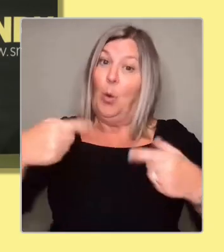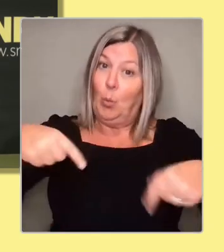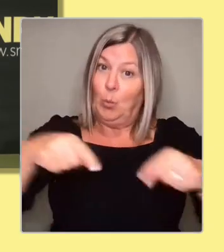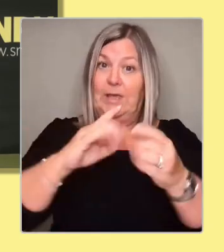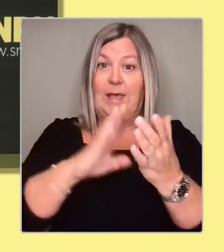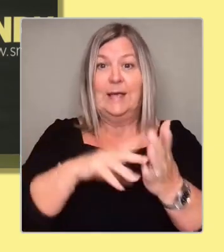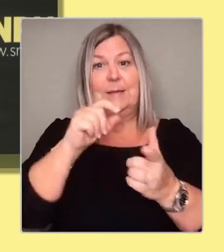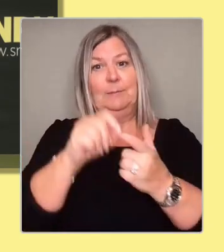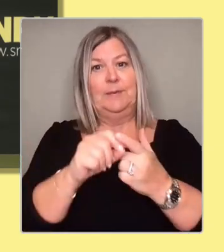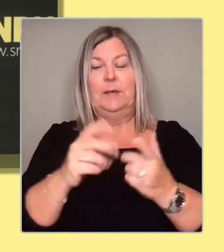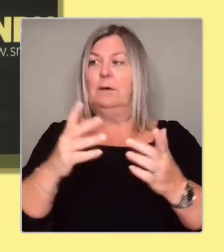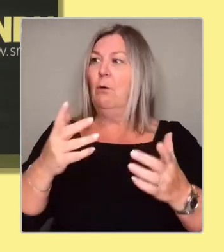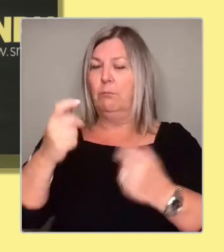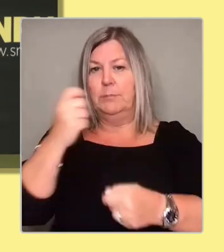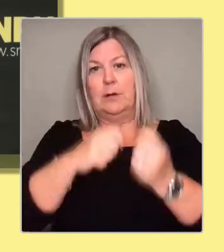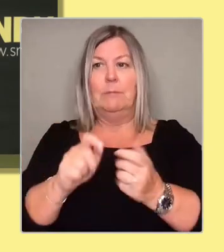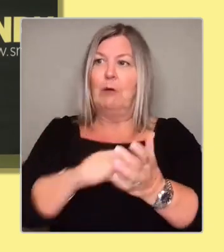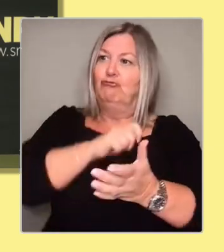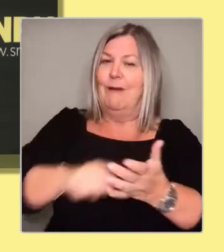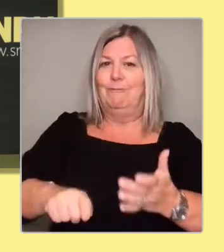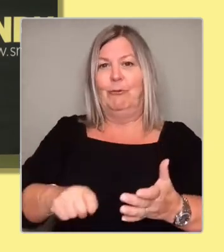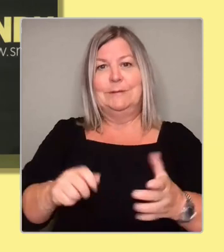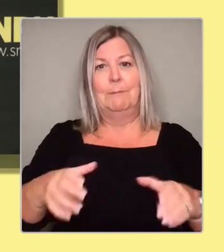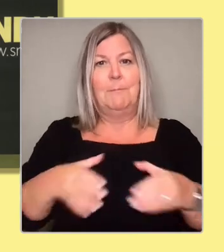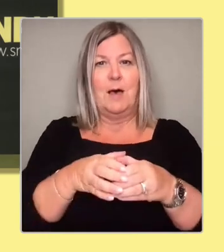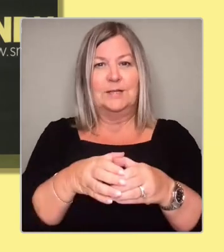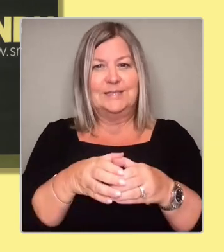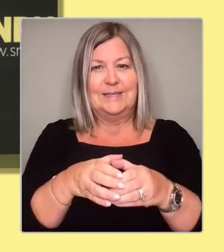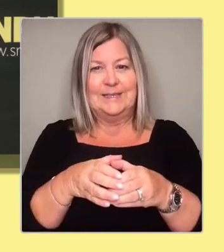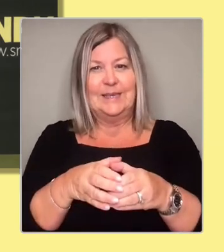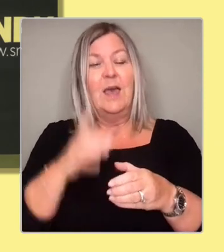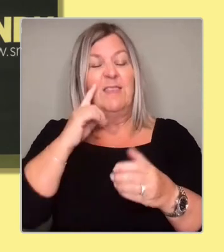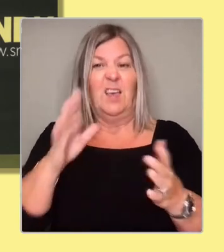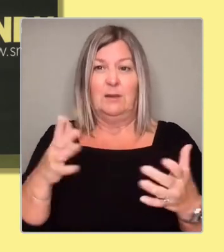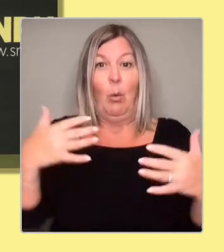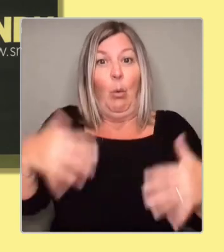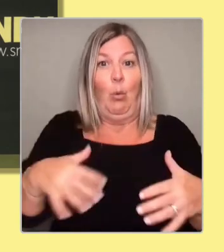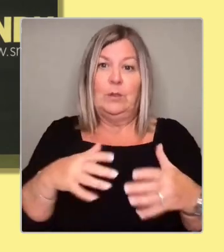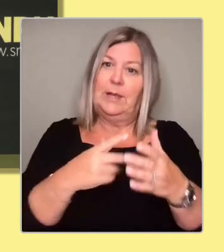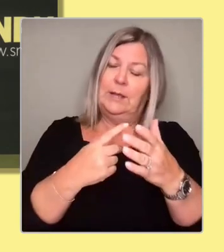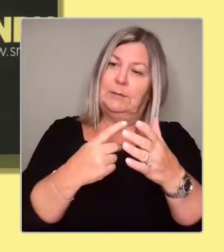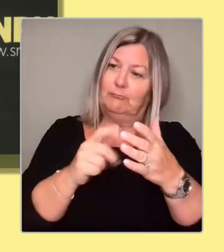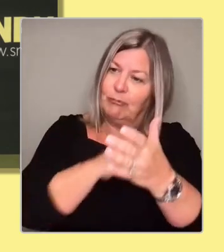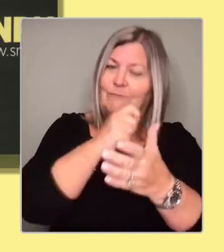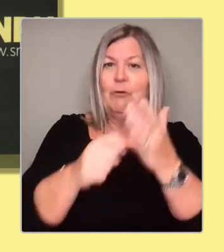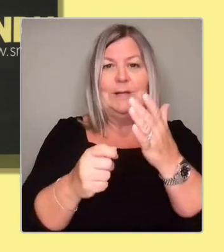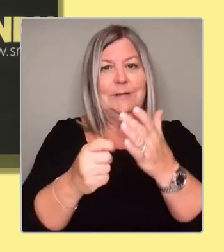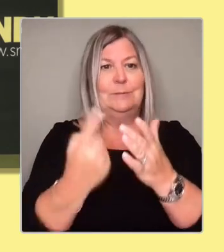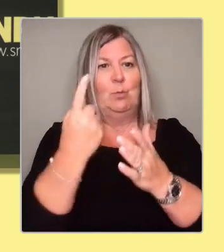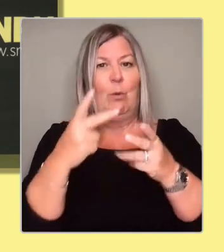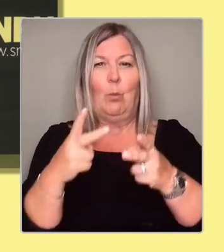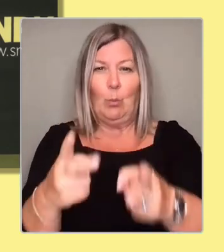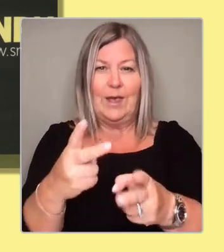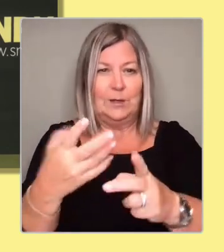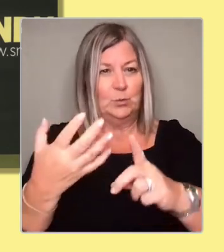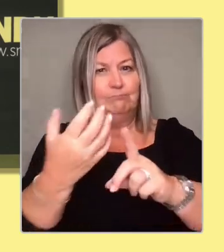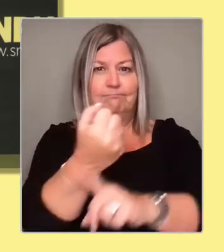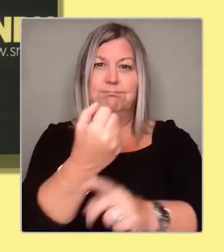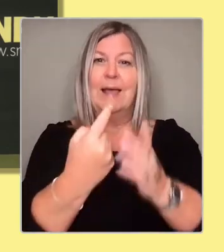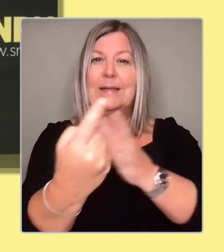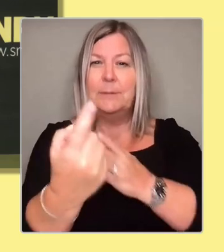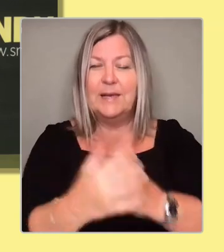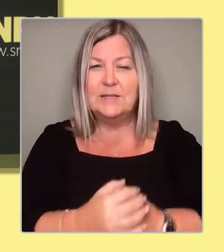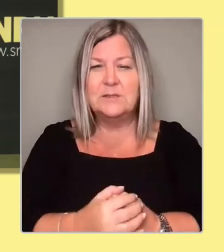referendum is the right way to go about securing independence. But I think it's really important that we have that wider discussion and debate.